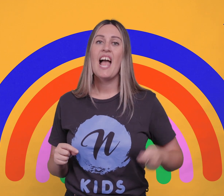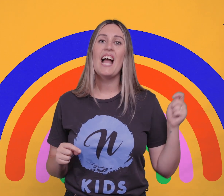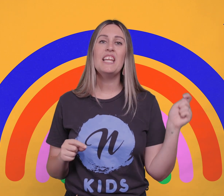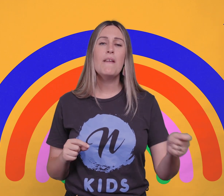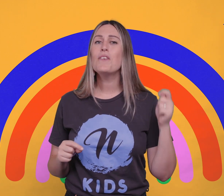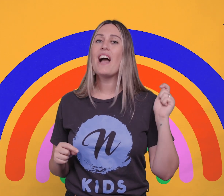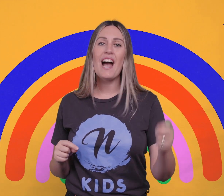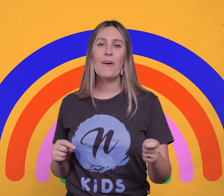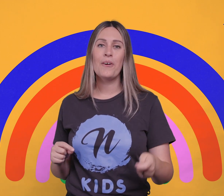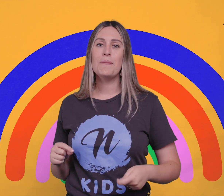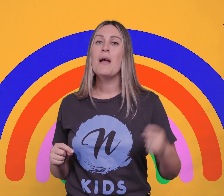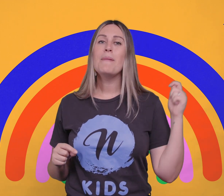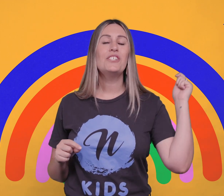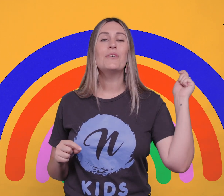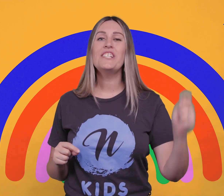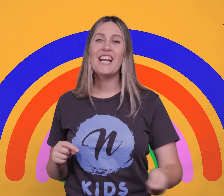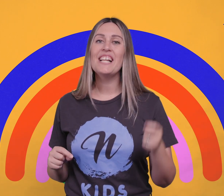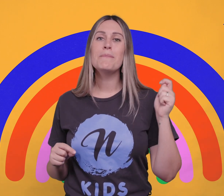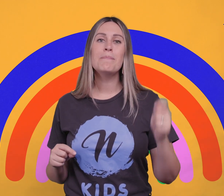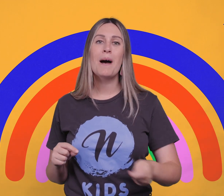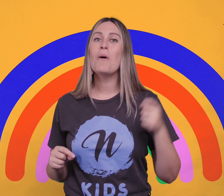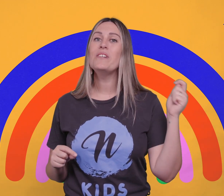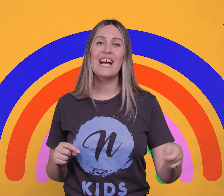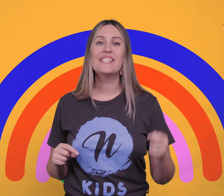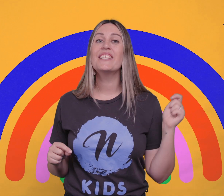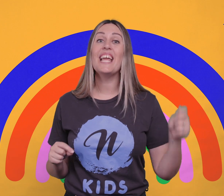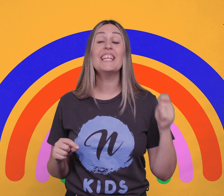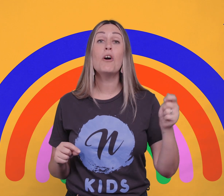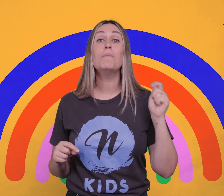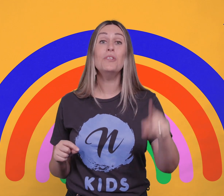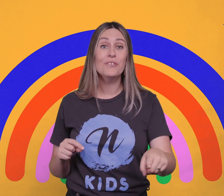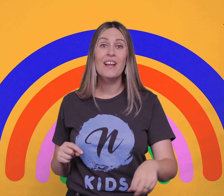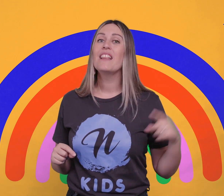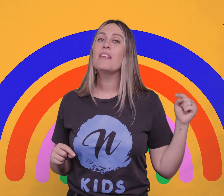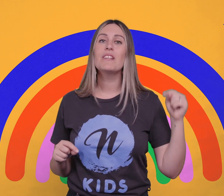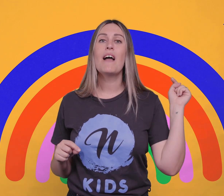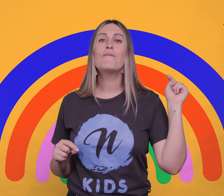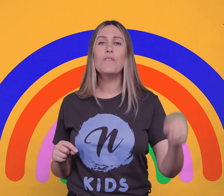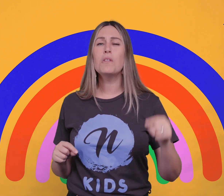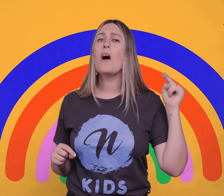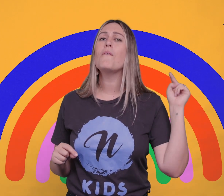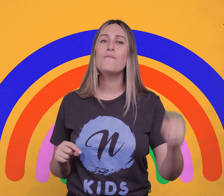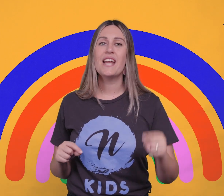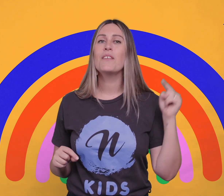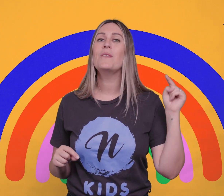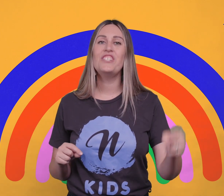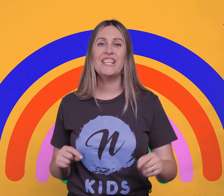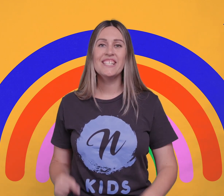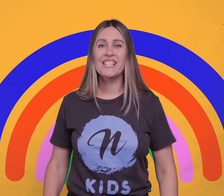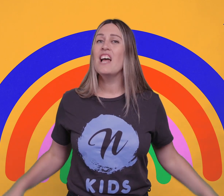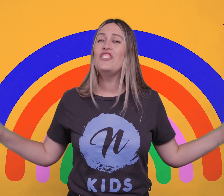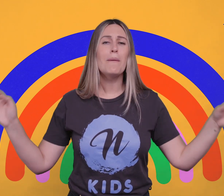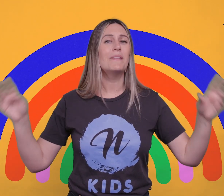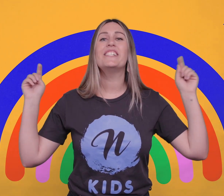made. And if you're at home. Make sure to chat to mum or dad. So they can help you. Live a life full of faith with